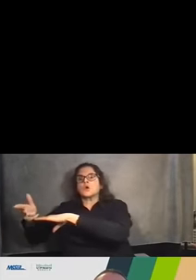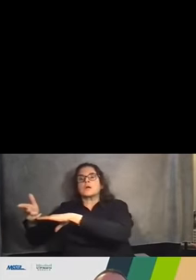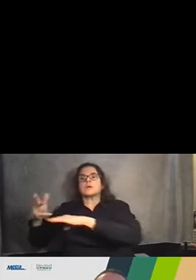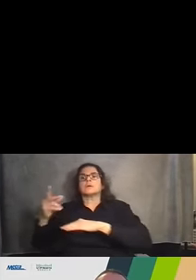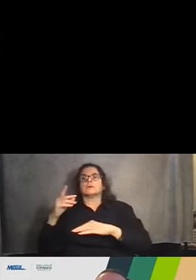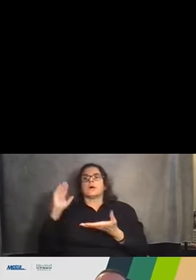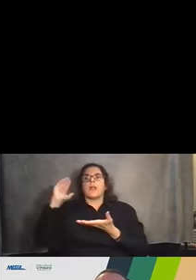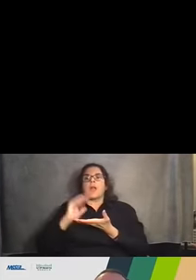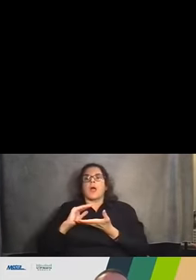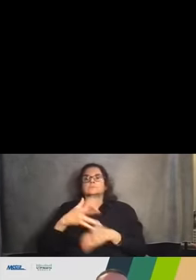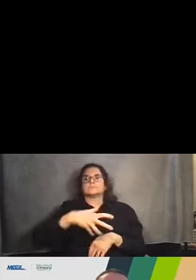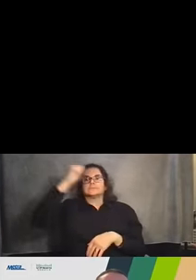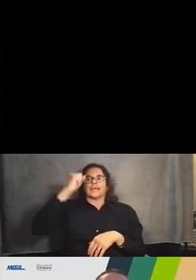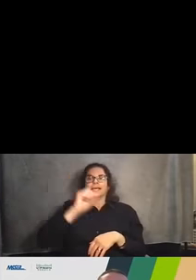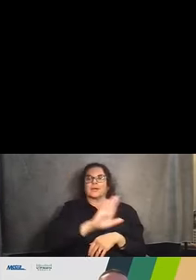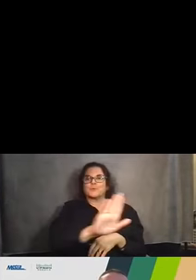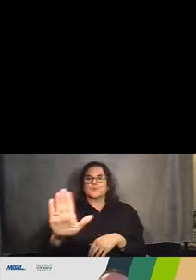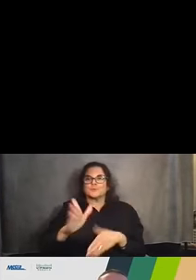street parking throughout the corridor.